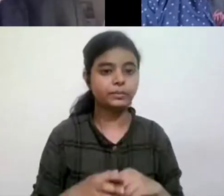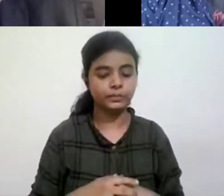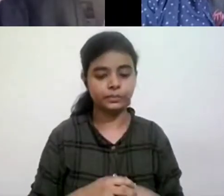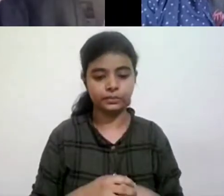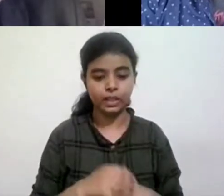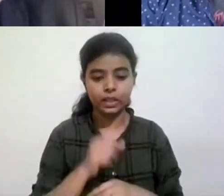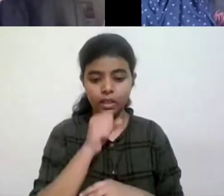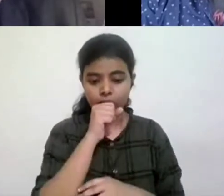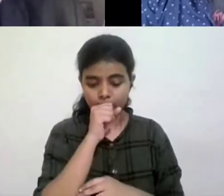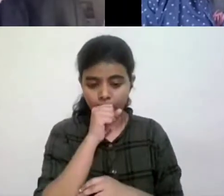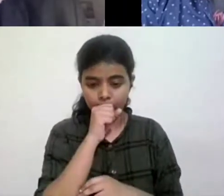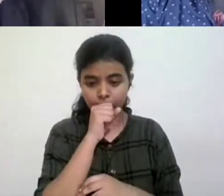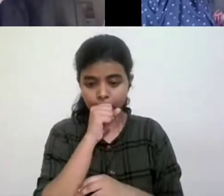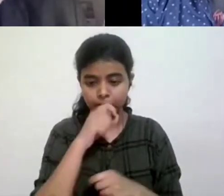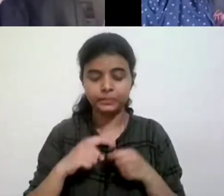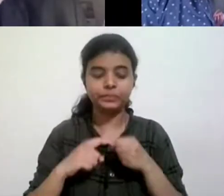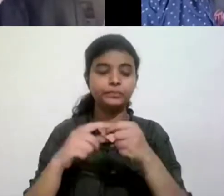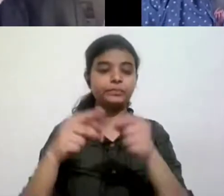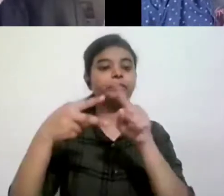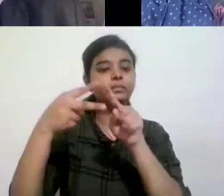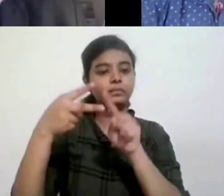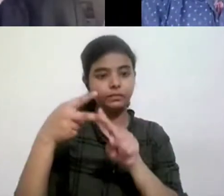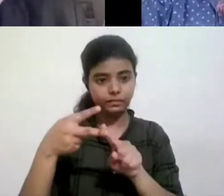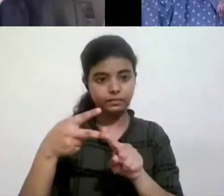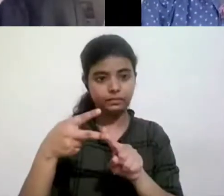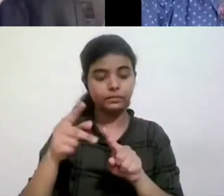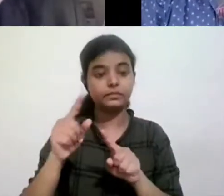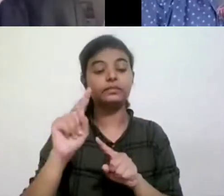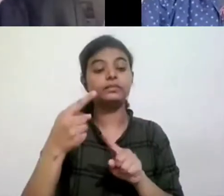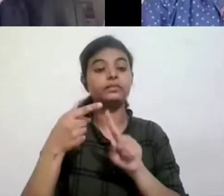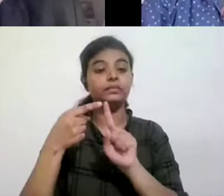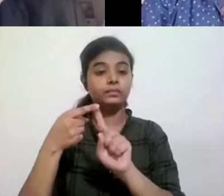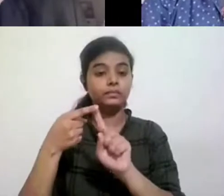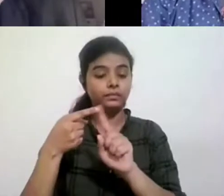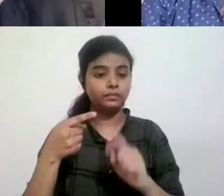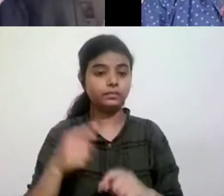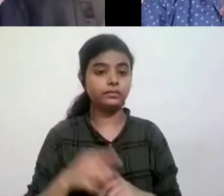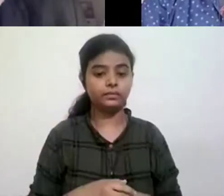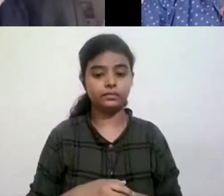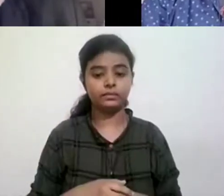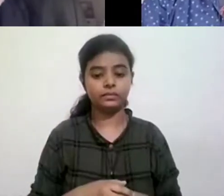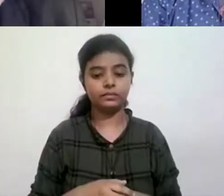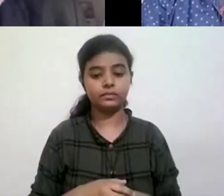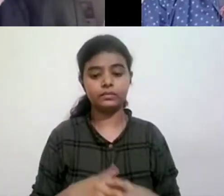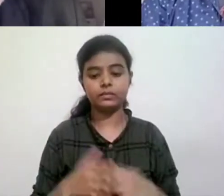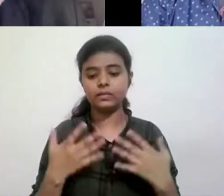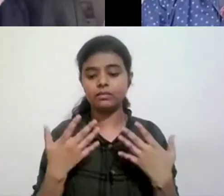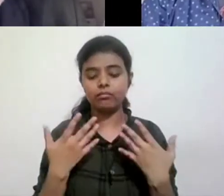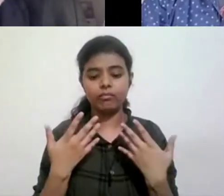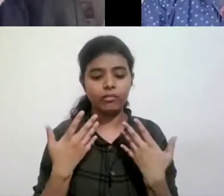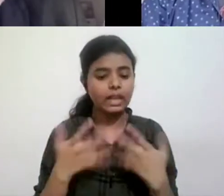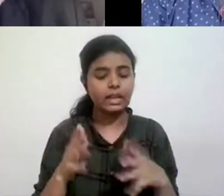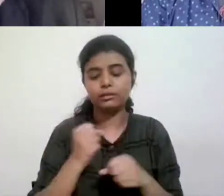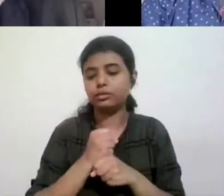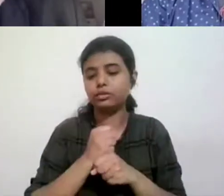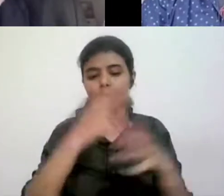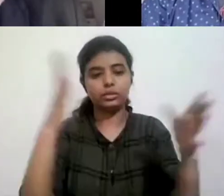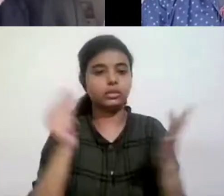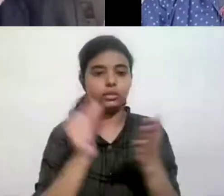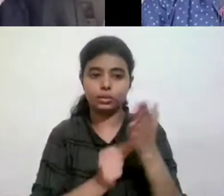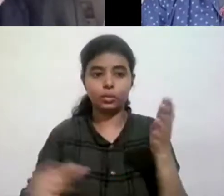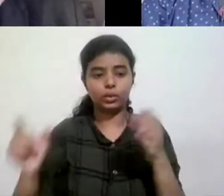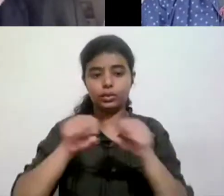two questions. First, in general university system, uh,